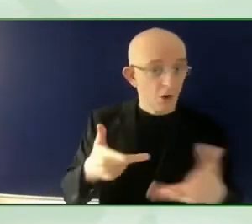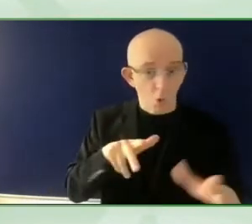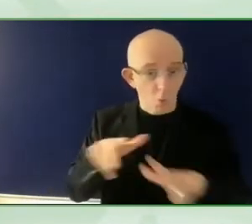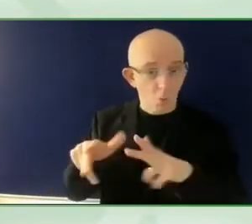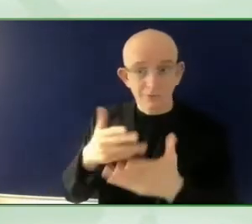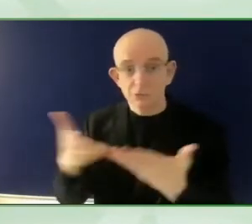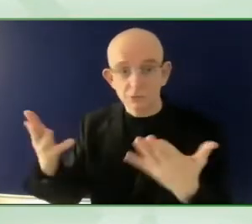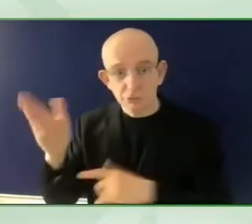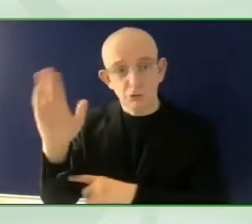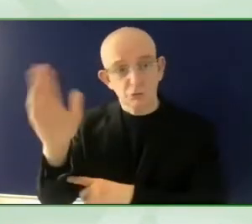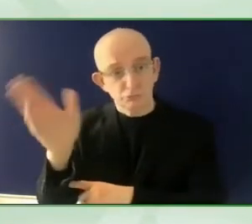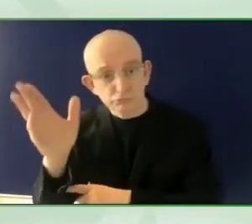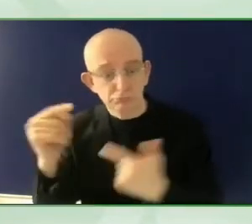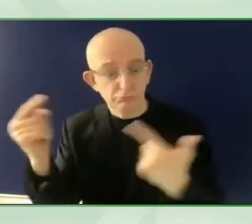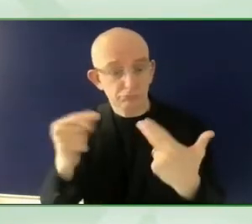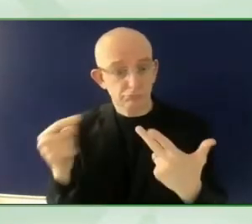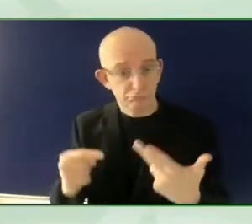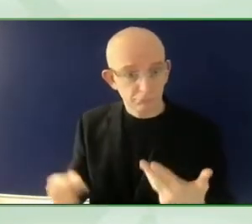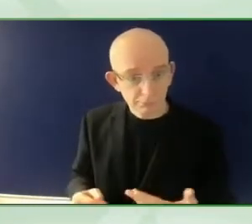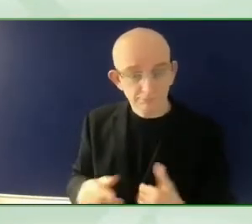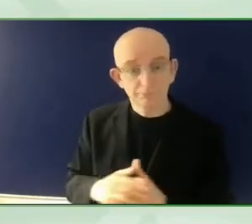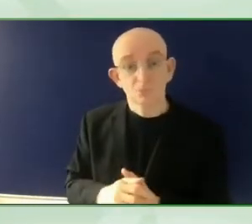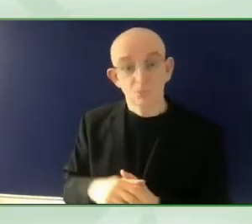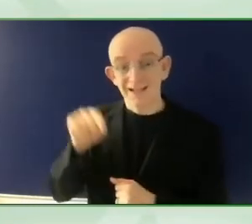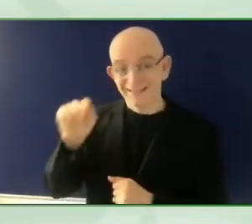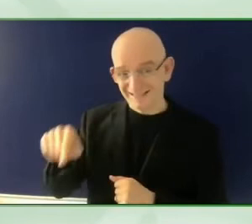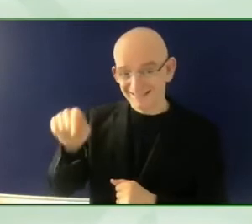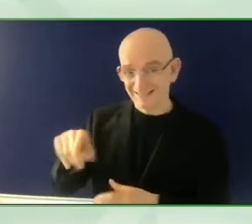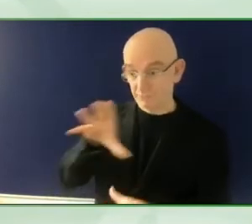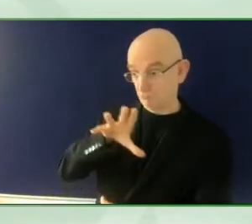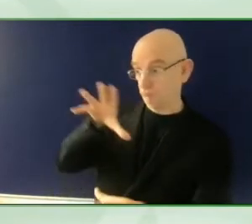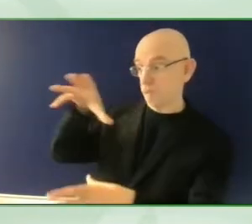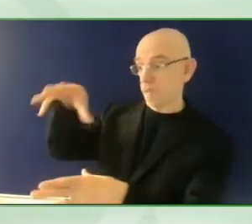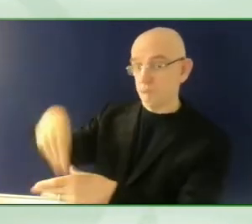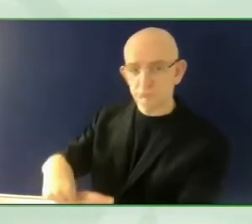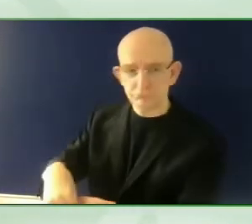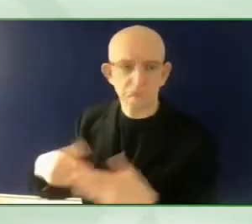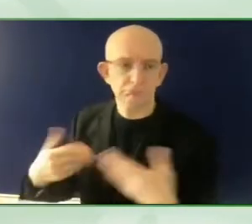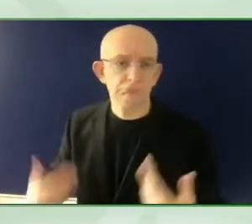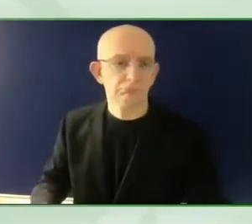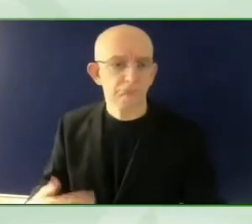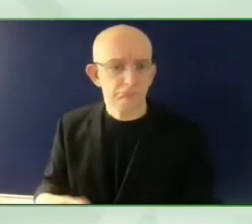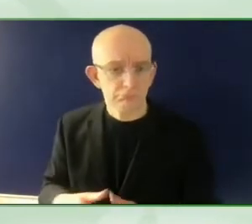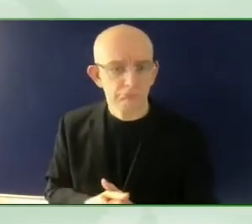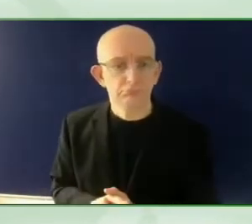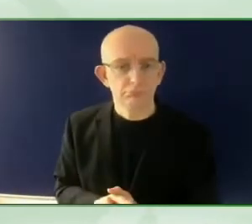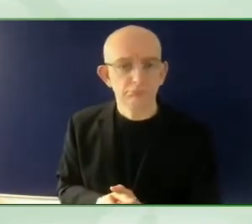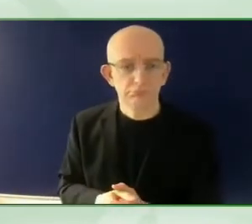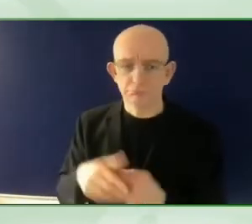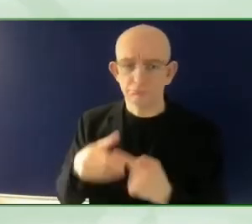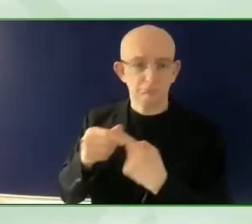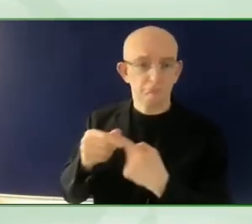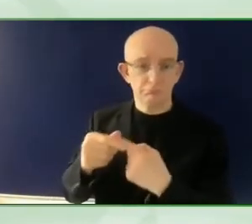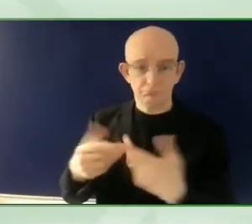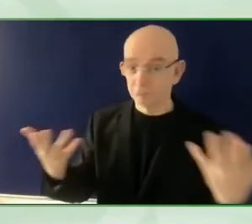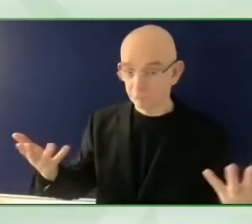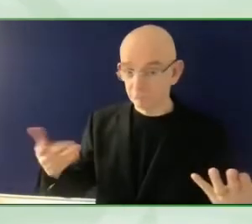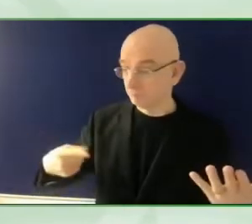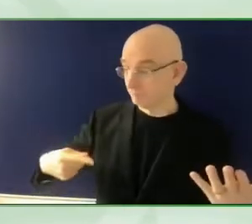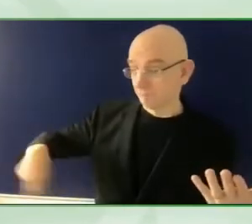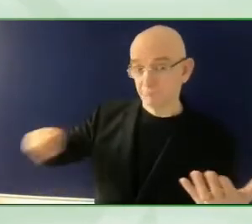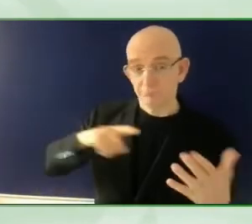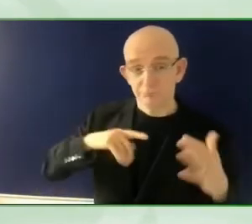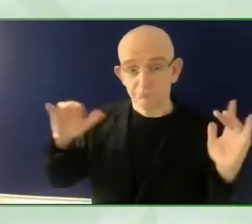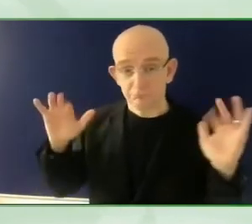,500 commitments from approximately 180 stakeholders, including governments, UN